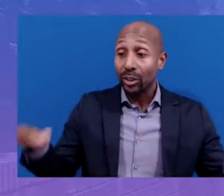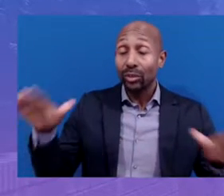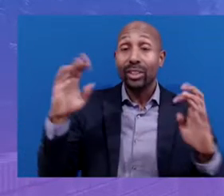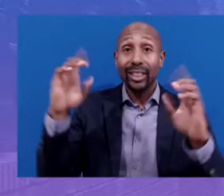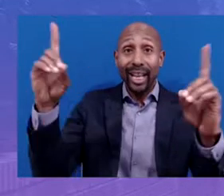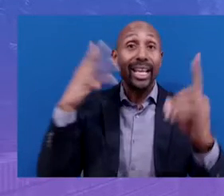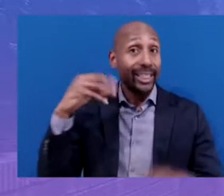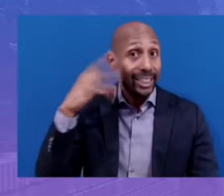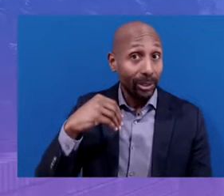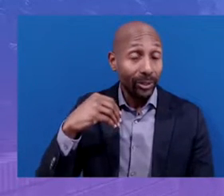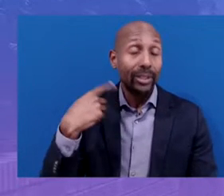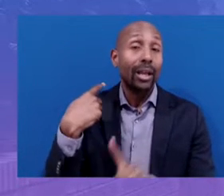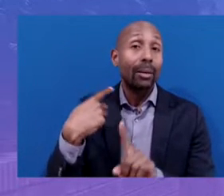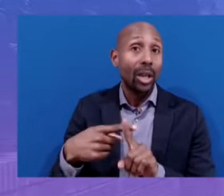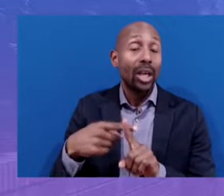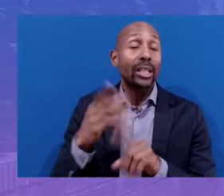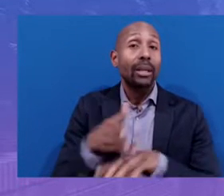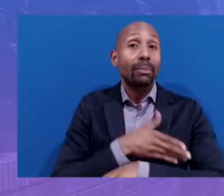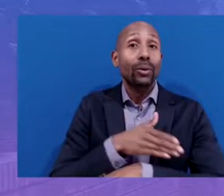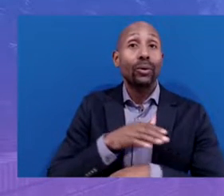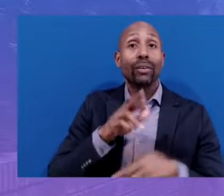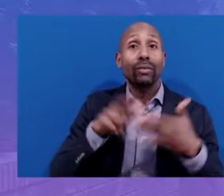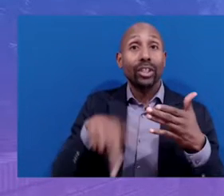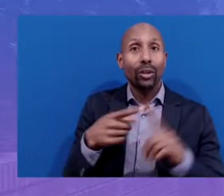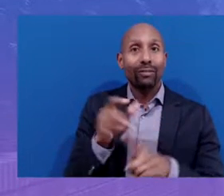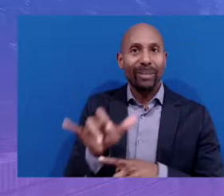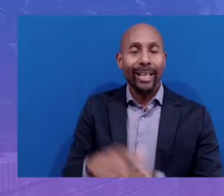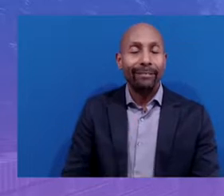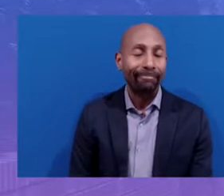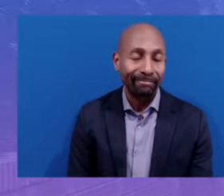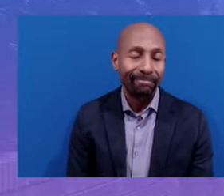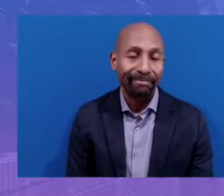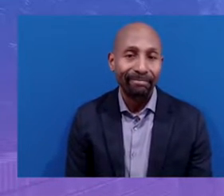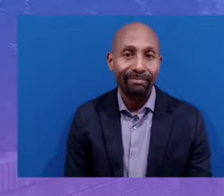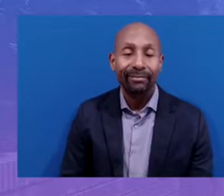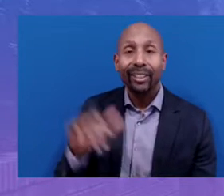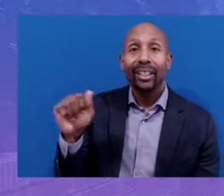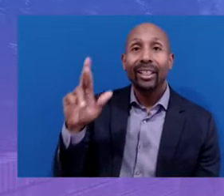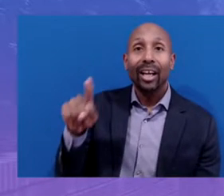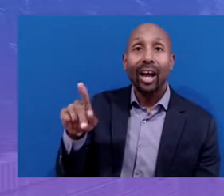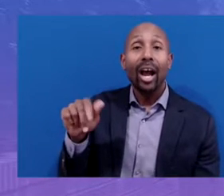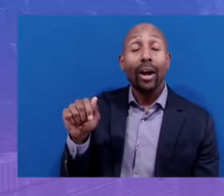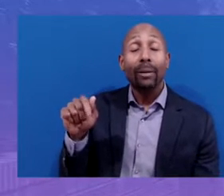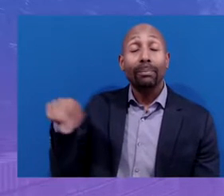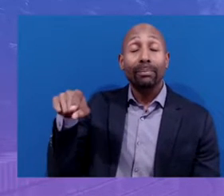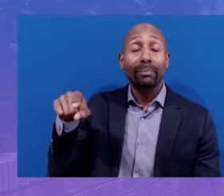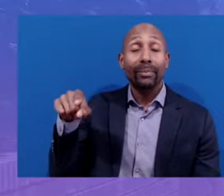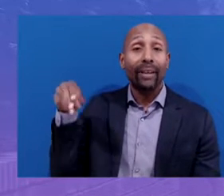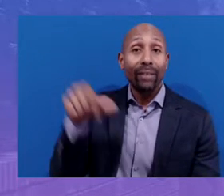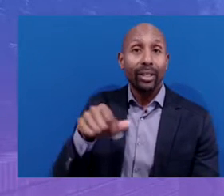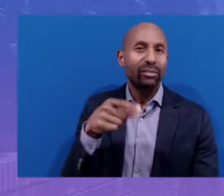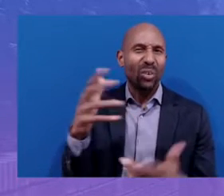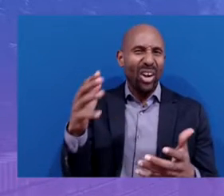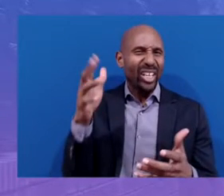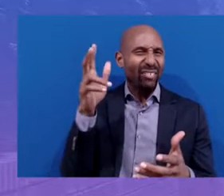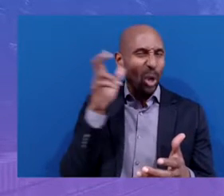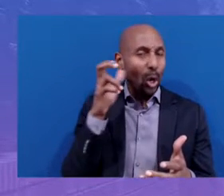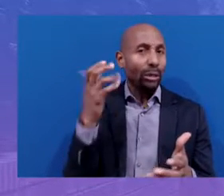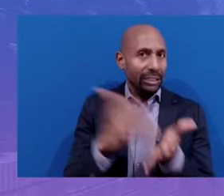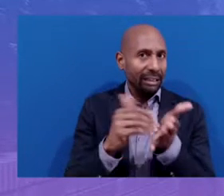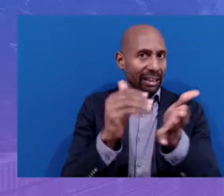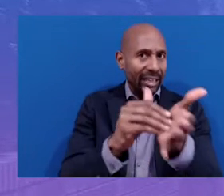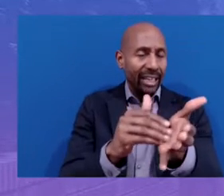and their outcomes. The ARPA funds, as you have heard throughout this summit,